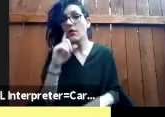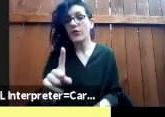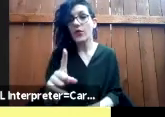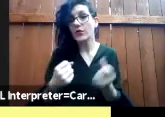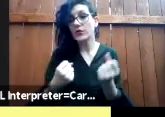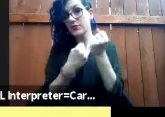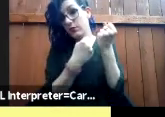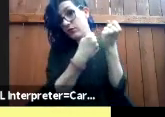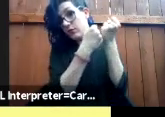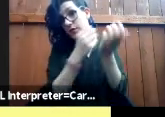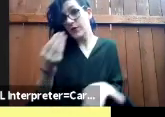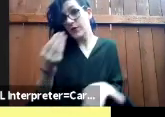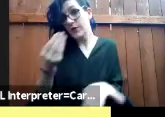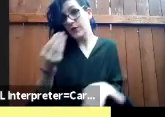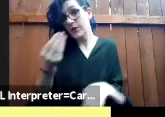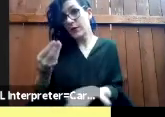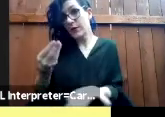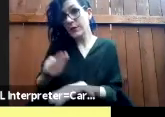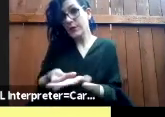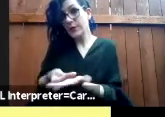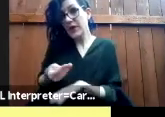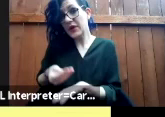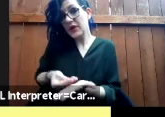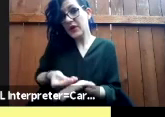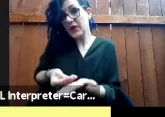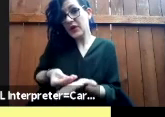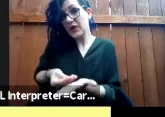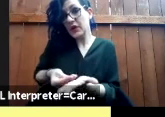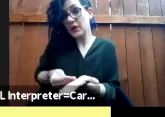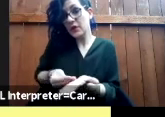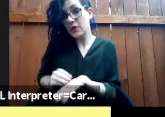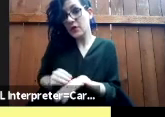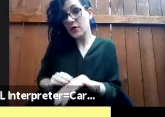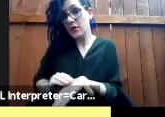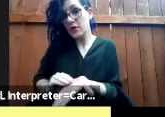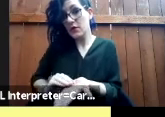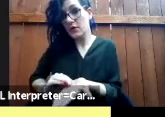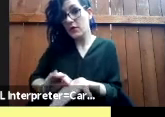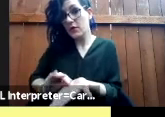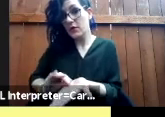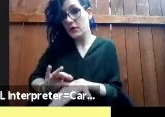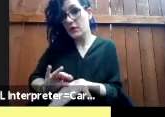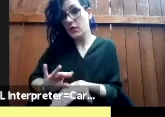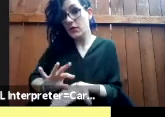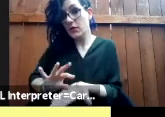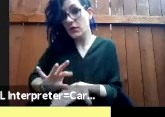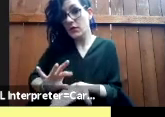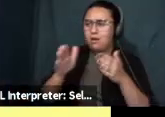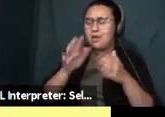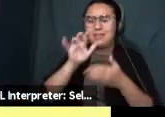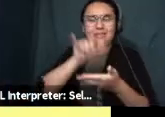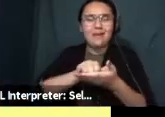a first aid resource rack and just resource team for folks who are houseless